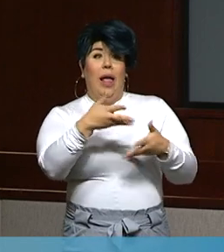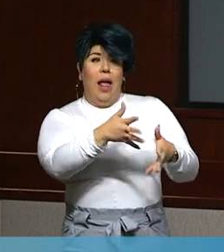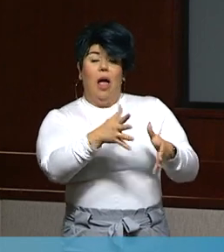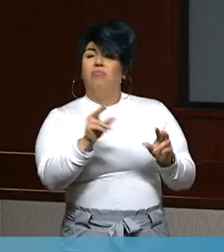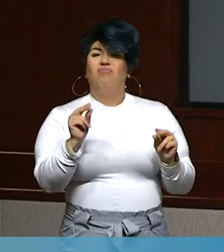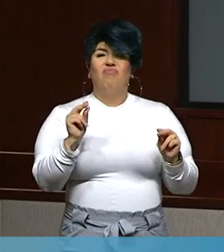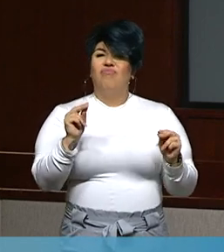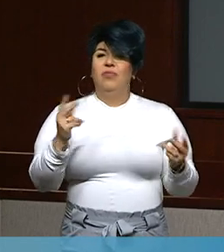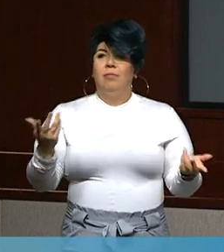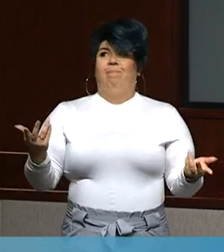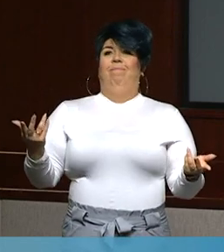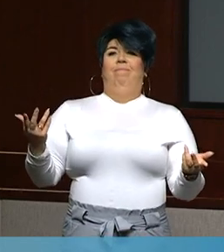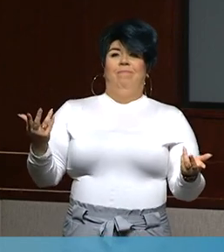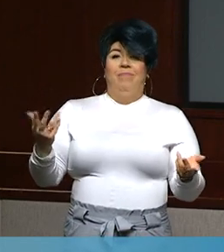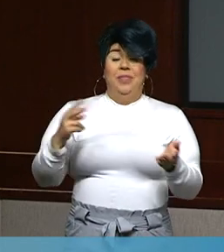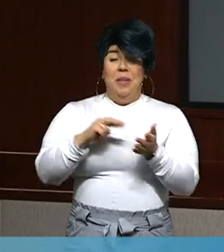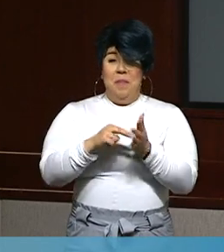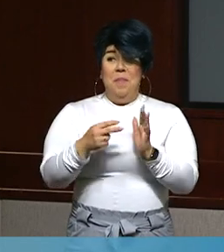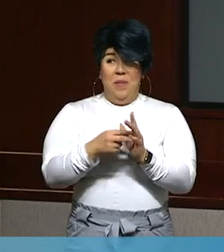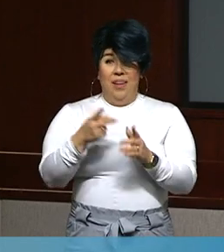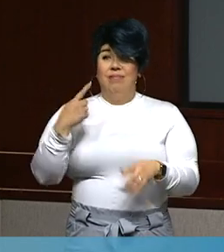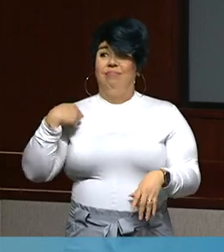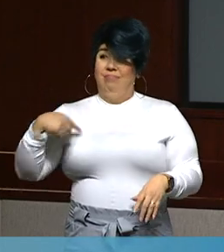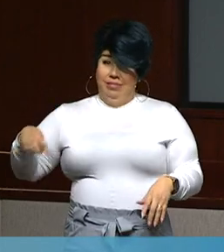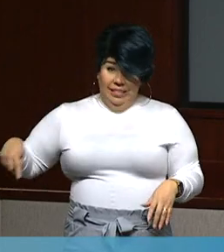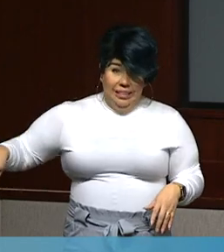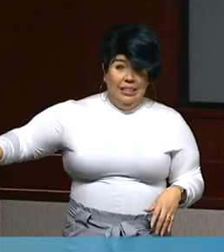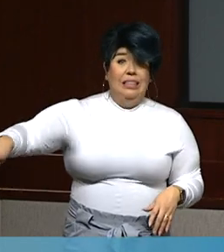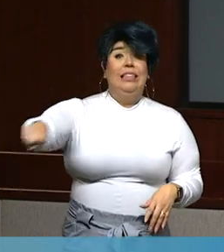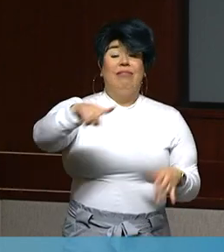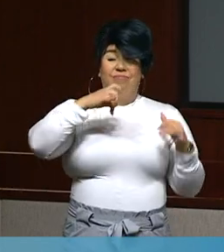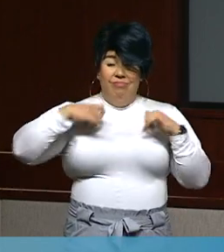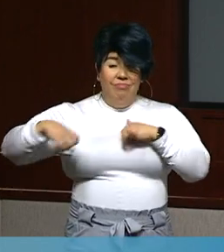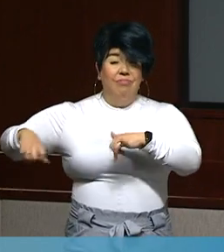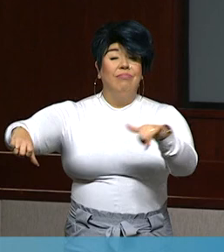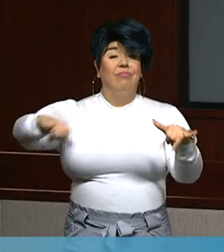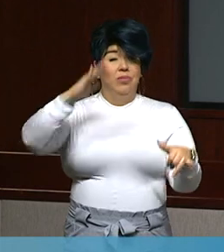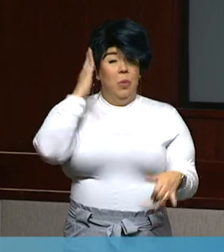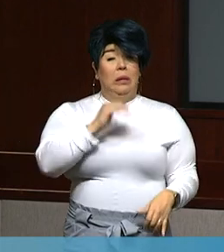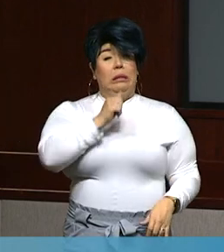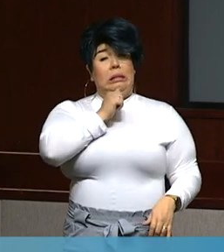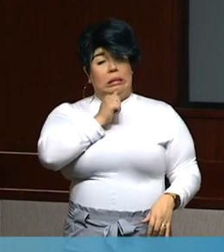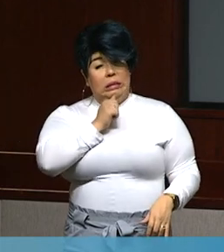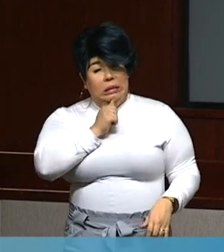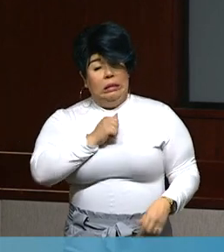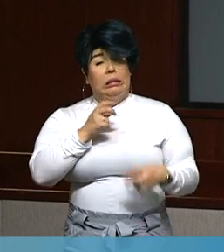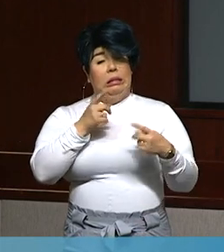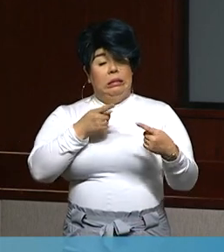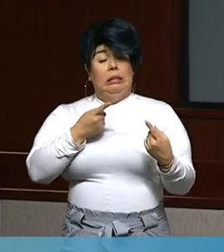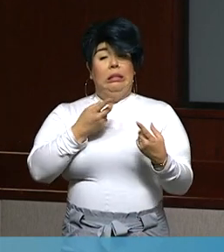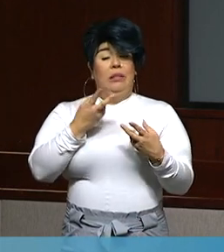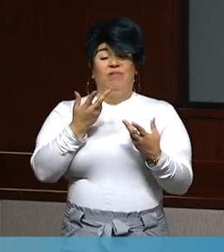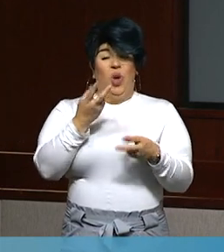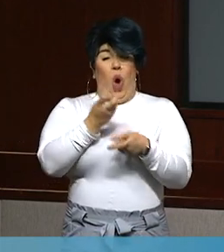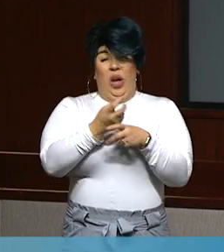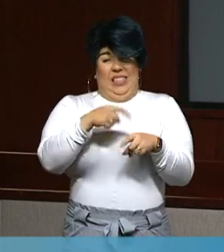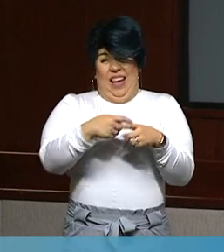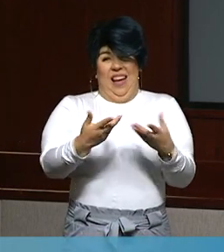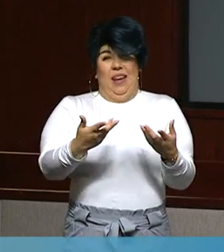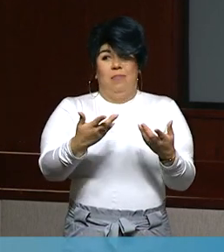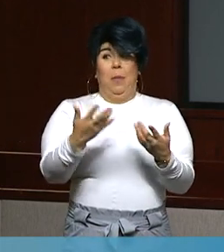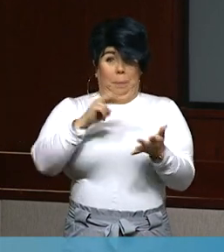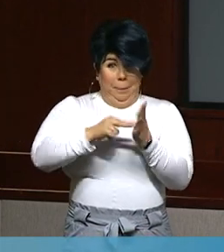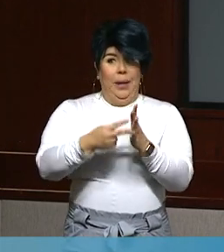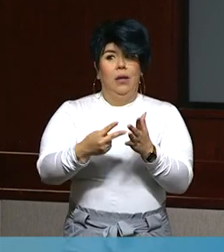have and we're all going to have a very, very difficult time having any compliance. And I think